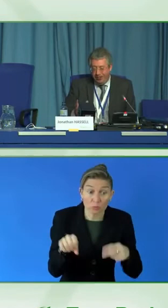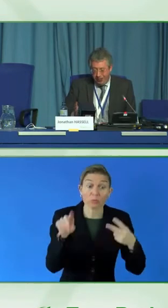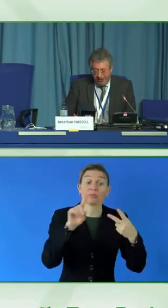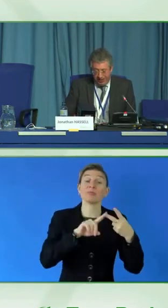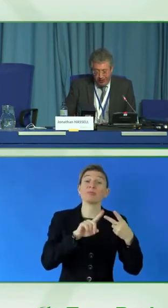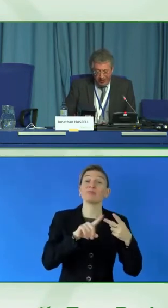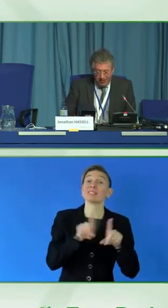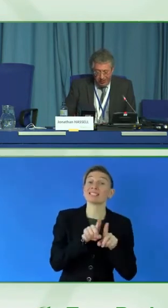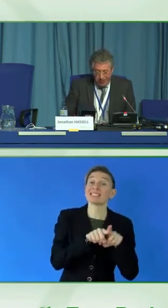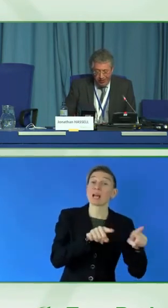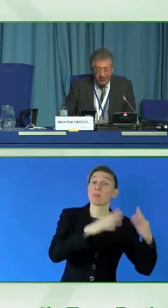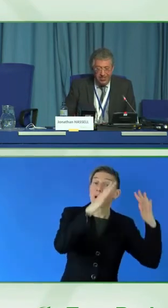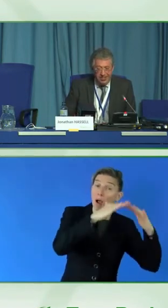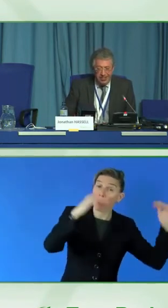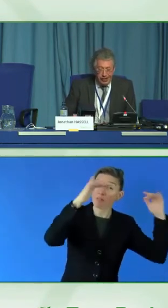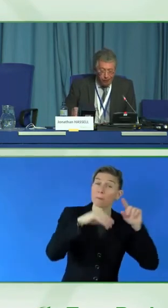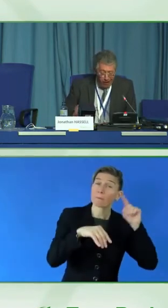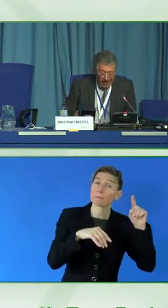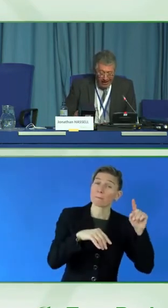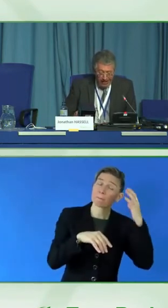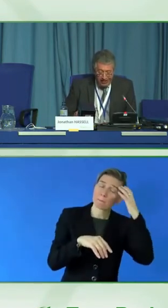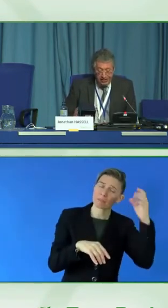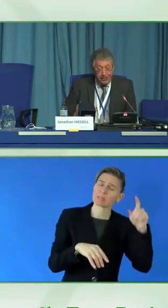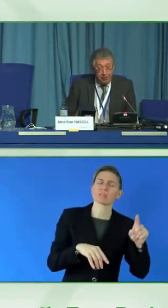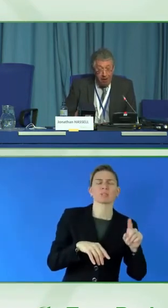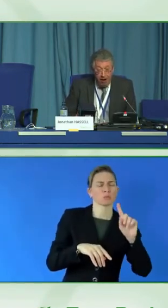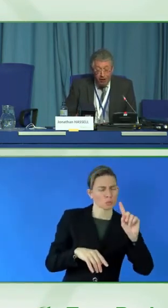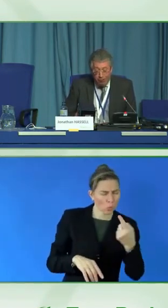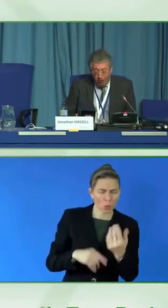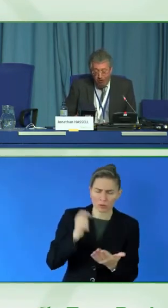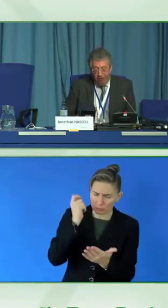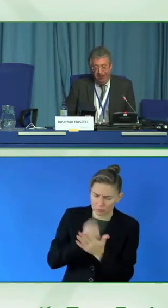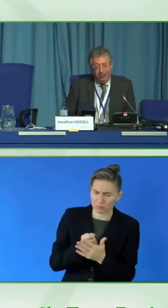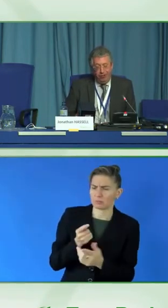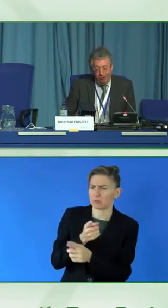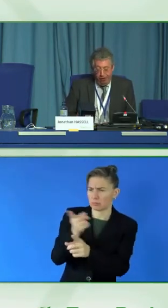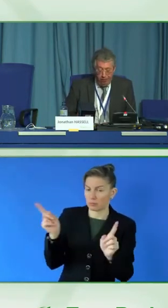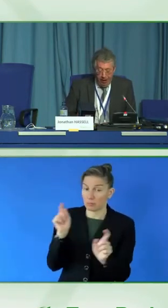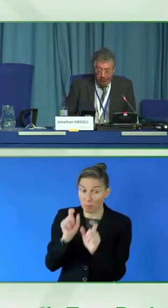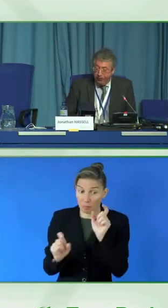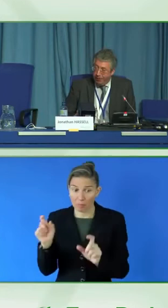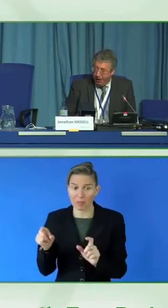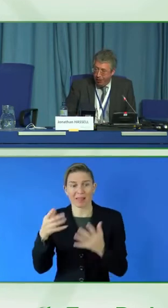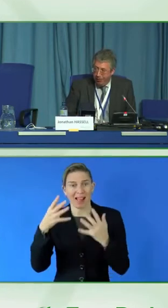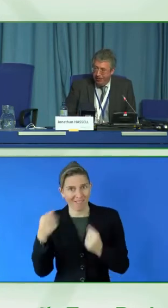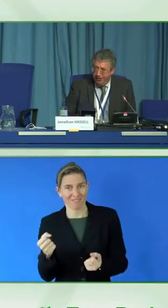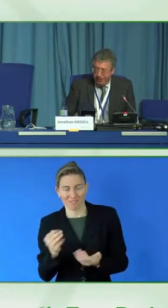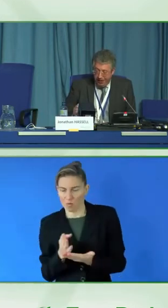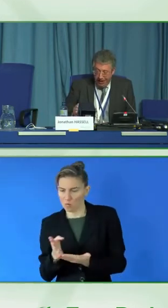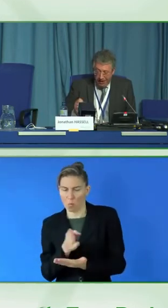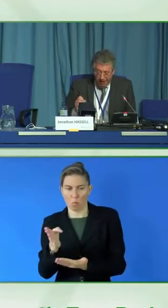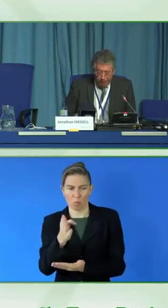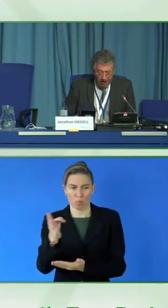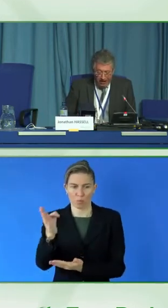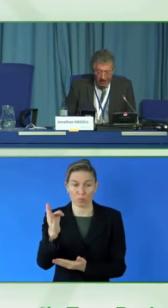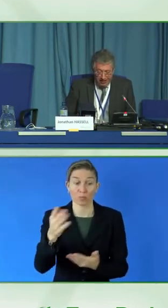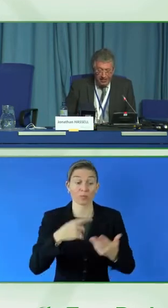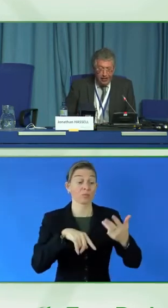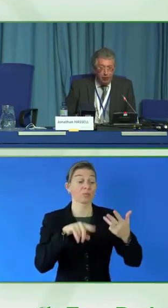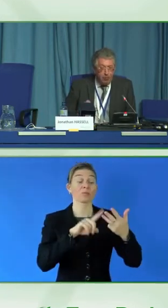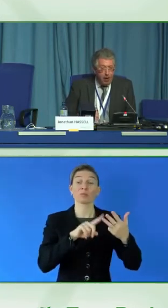roadmap to accessibility maturity. Regulators to demand progress on the roadmaps from the companies that they